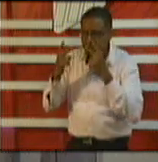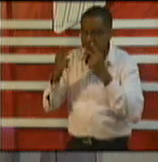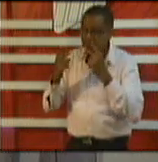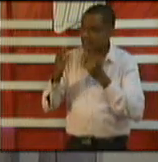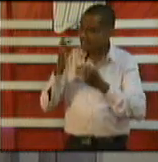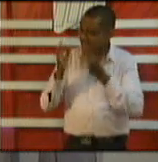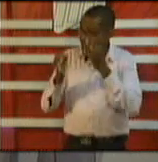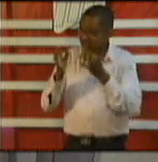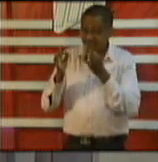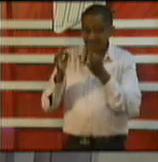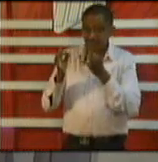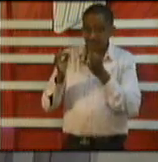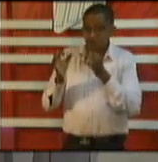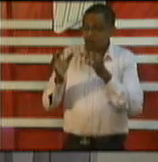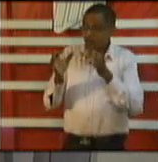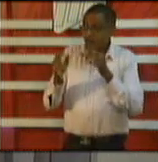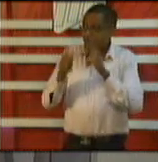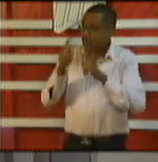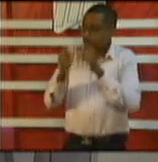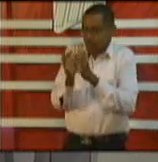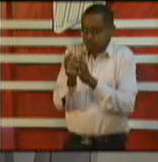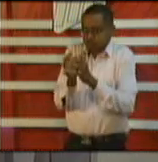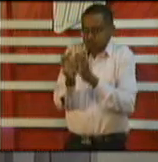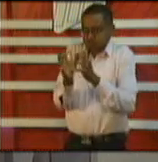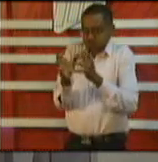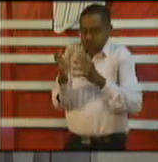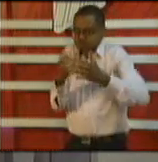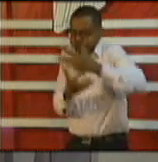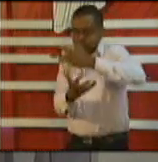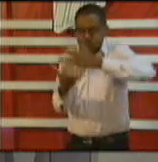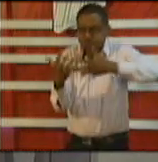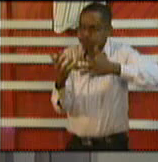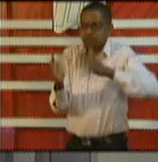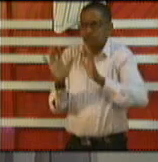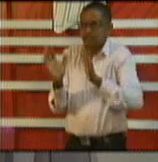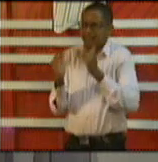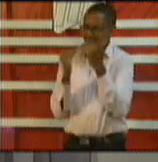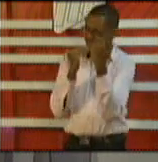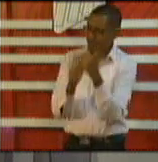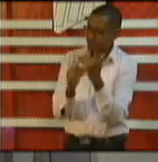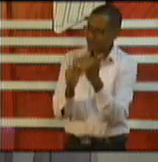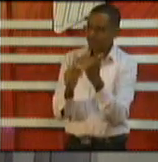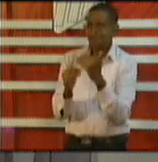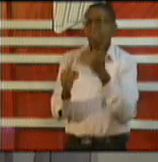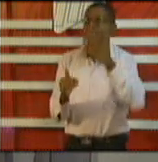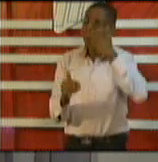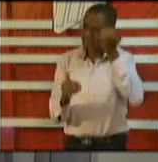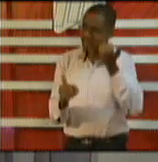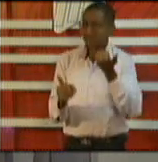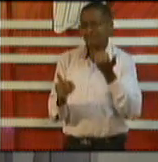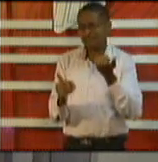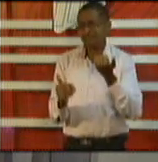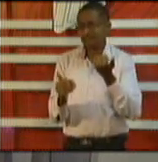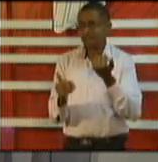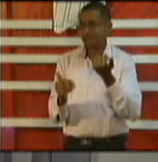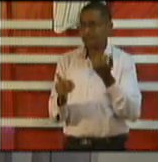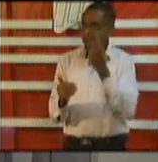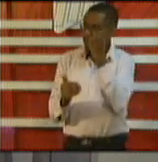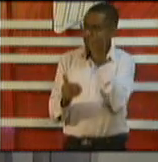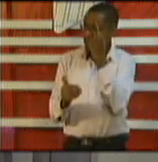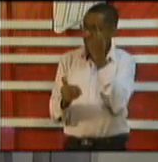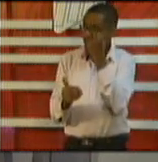the better please understand we have reached 10 million cases of COVID